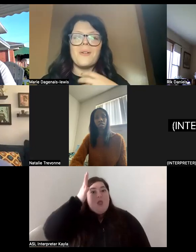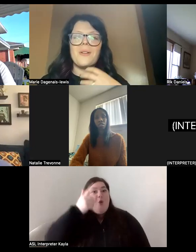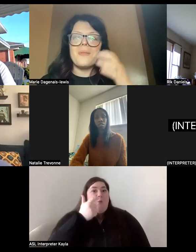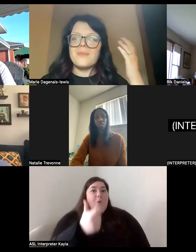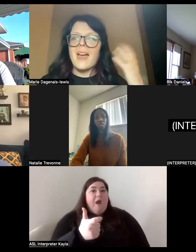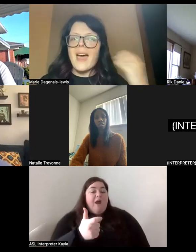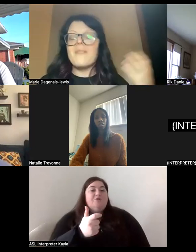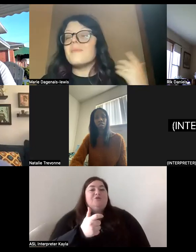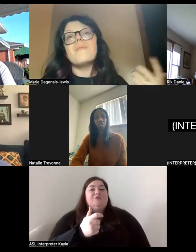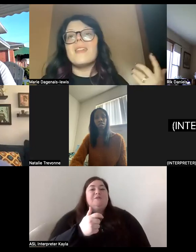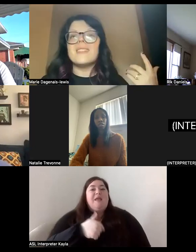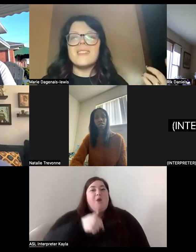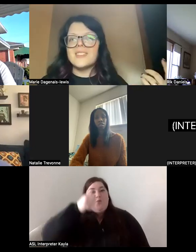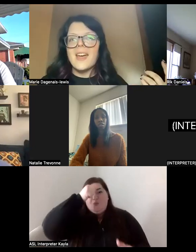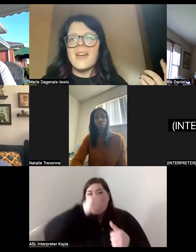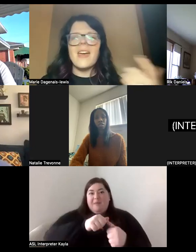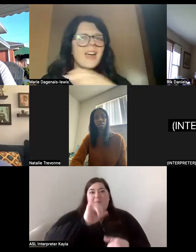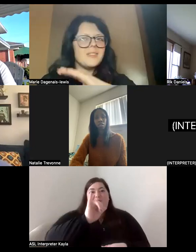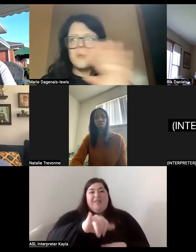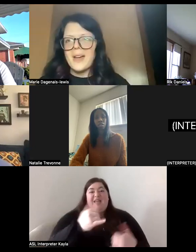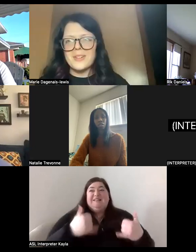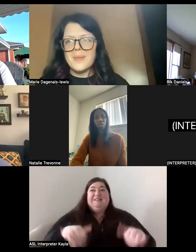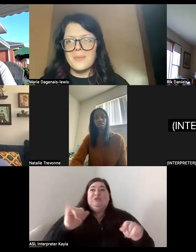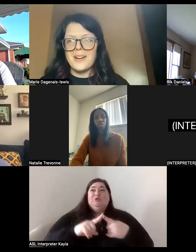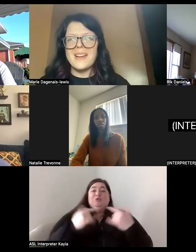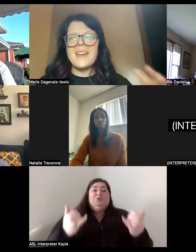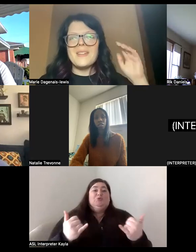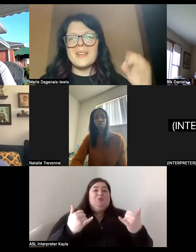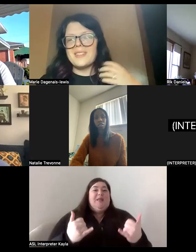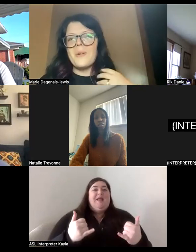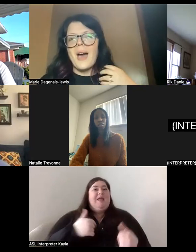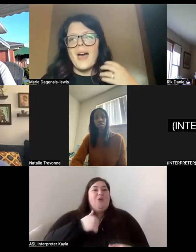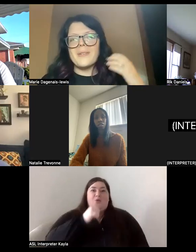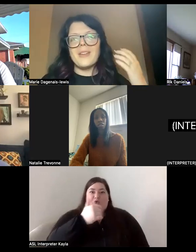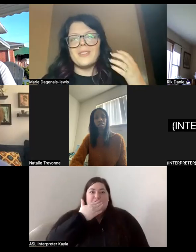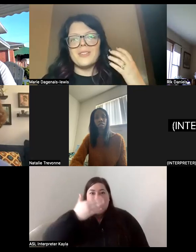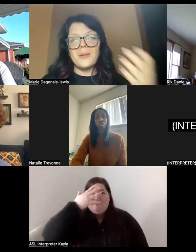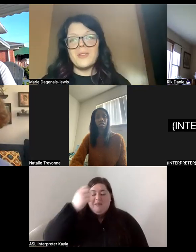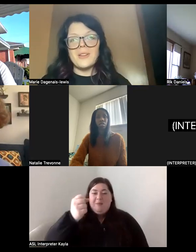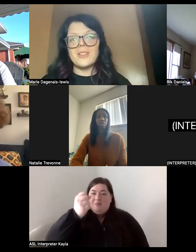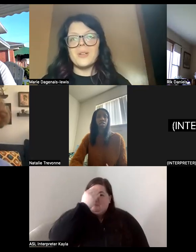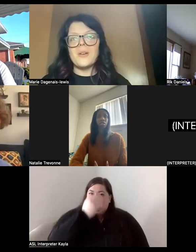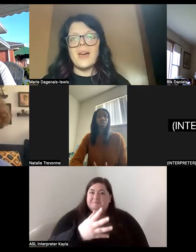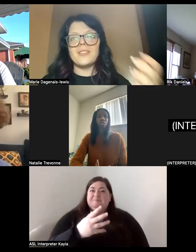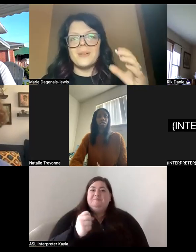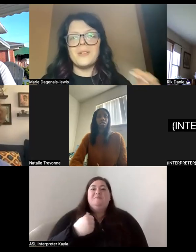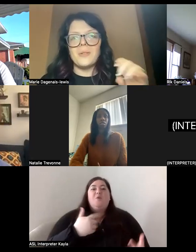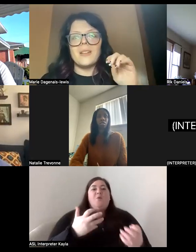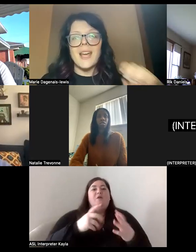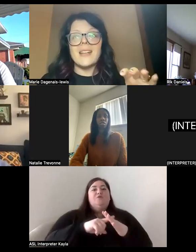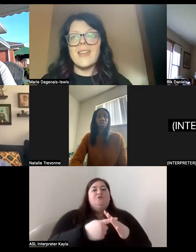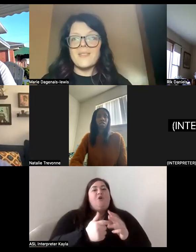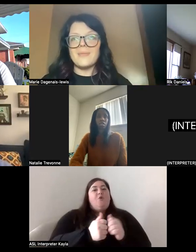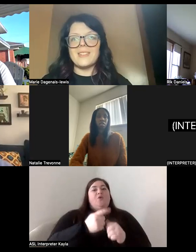just so, I remember that to this day. I don't have good memory. But so I would love to start with you as someone who has been